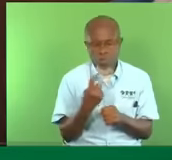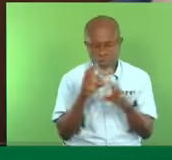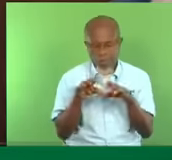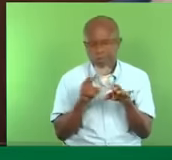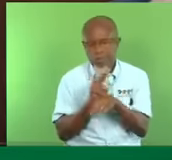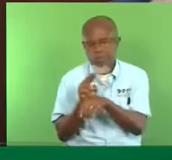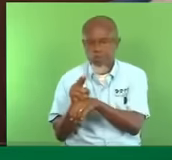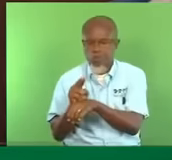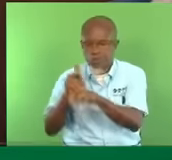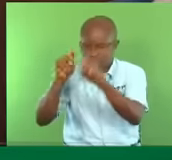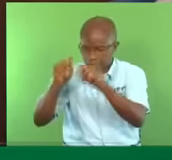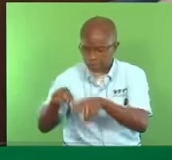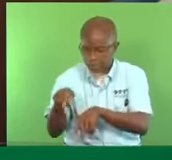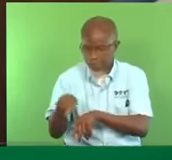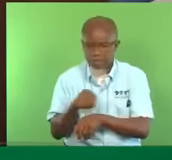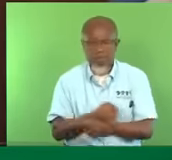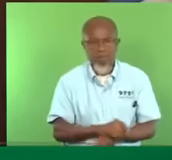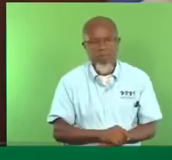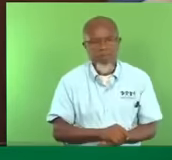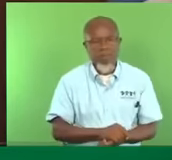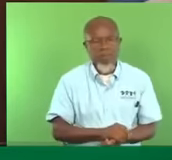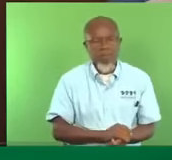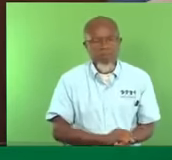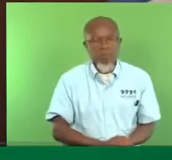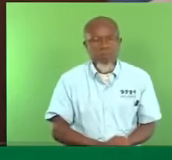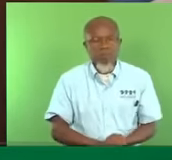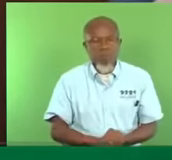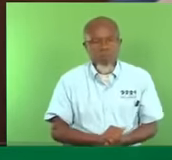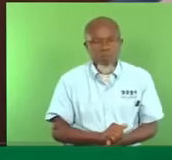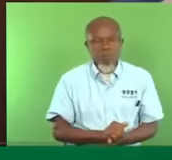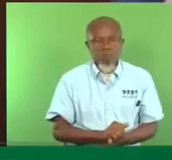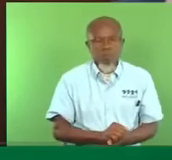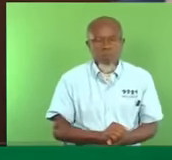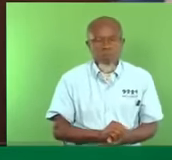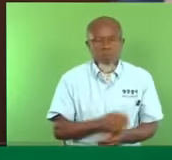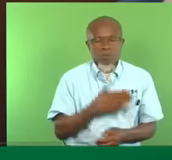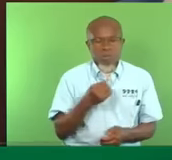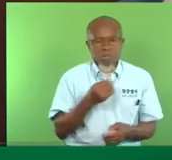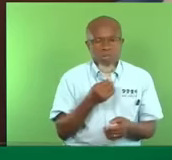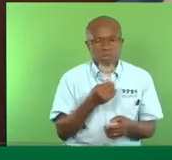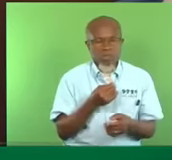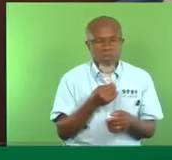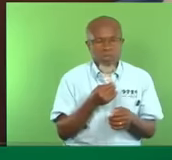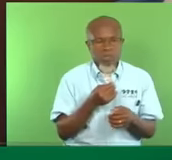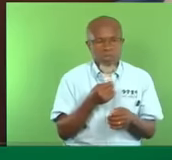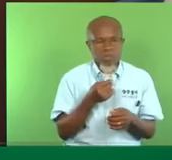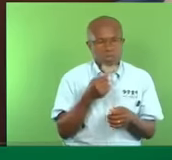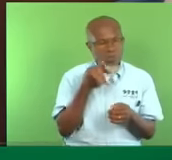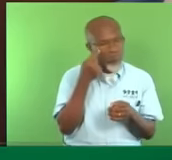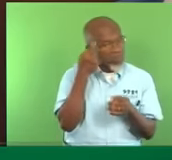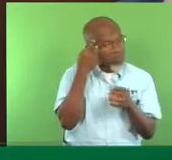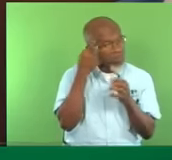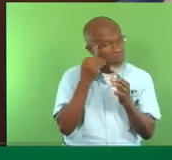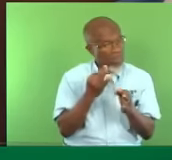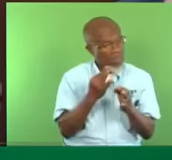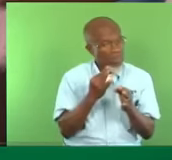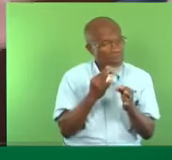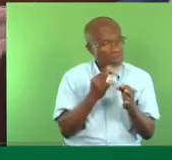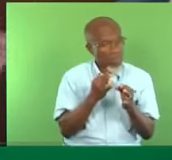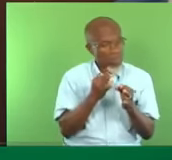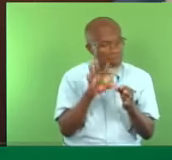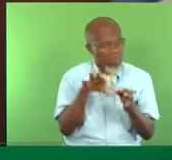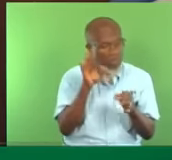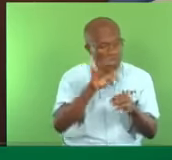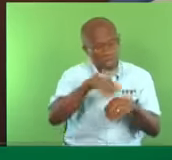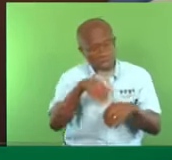in the analysis. And Mr. Deputy Speaker, they came to another, into another area. And they won the